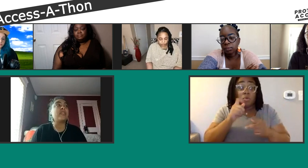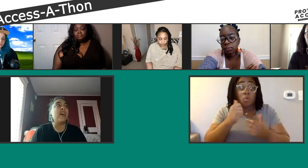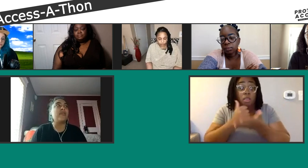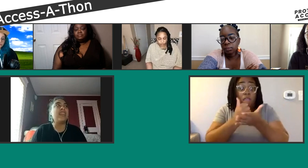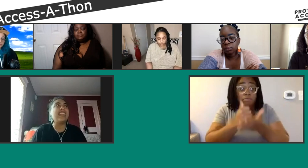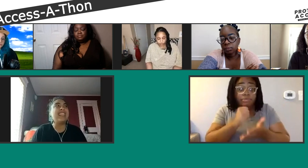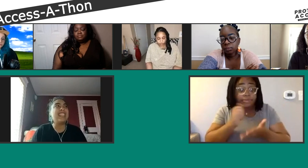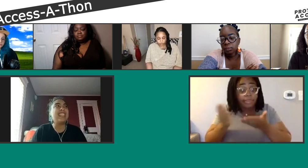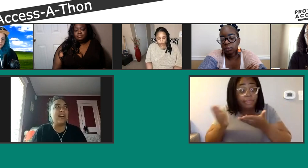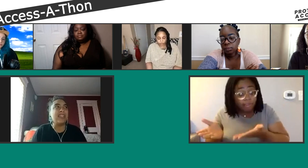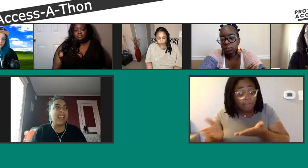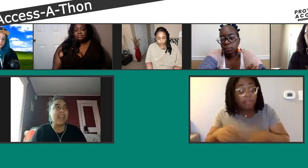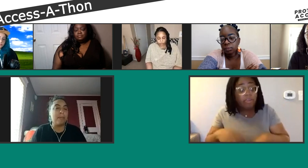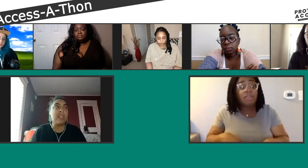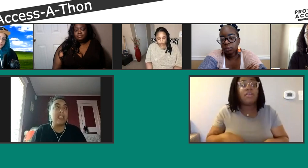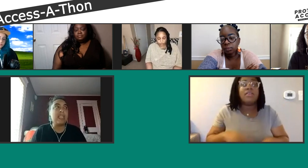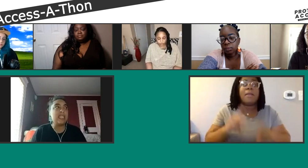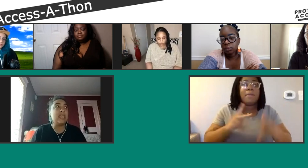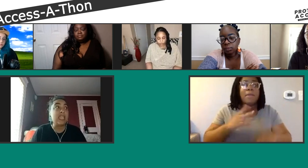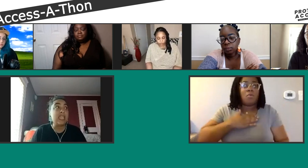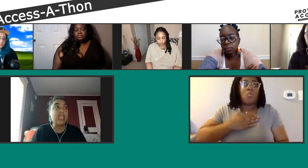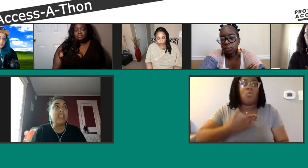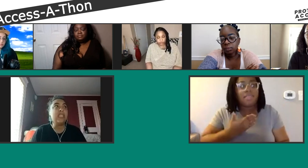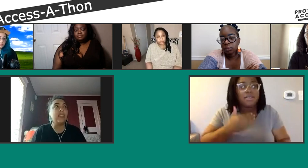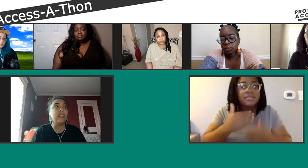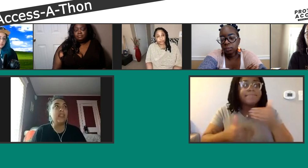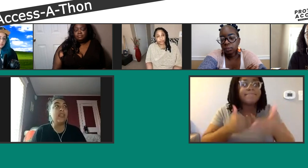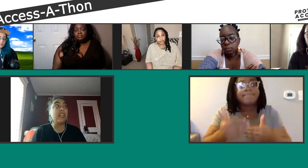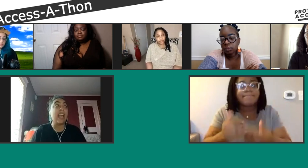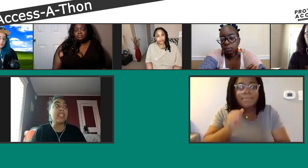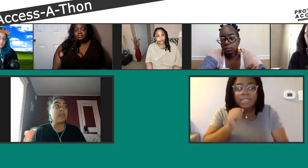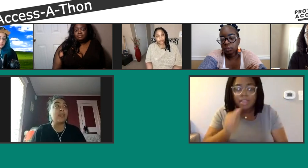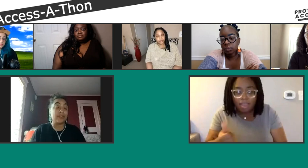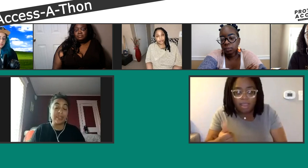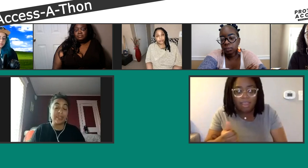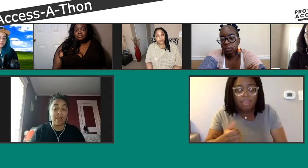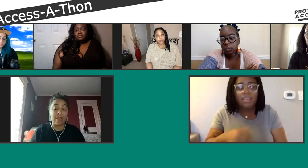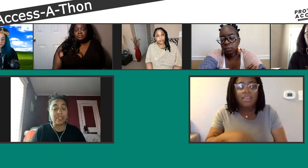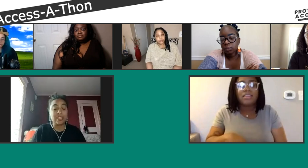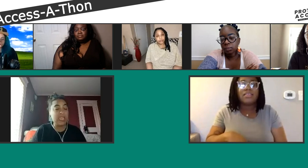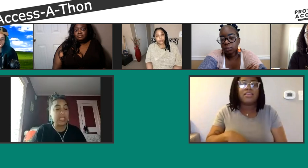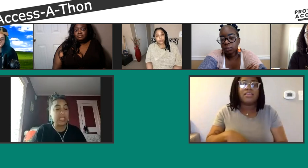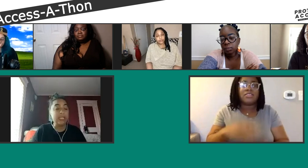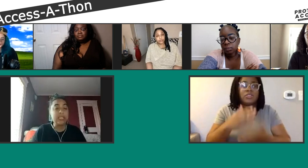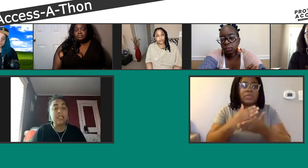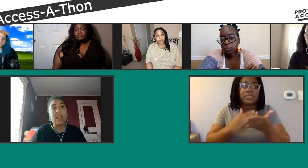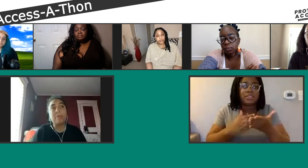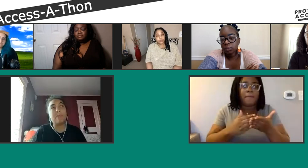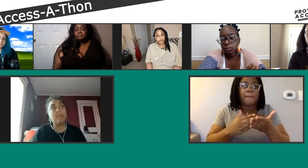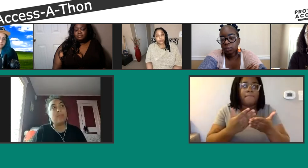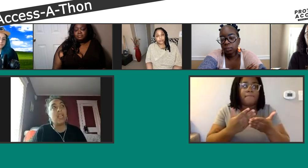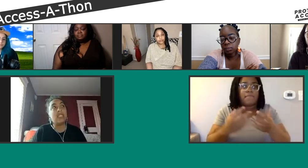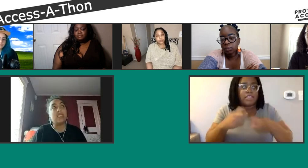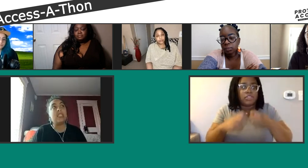folks on willingness to take on the liability to see clients with certain psychiatric conditions, um,